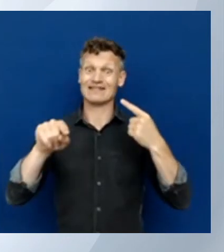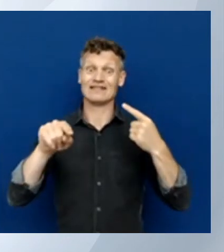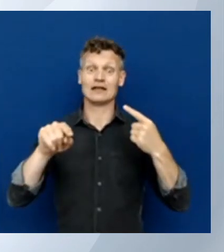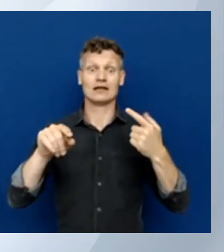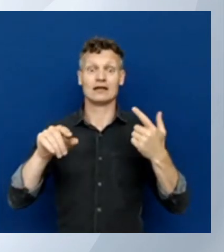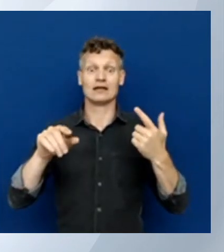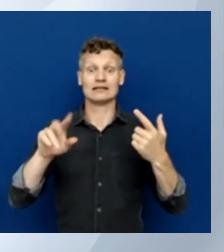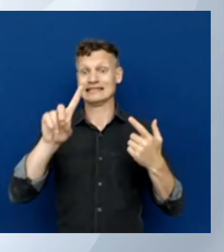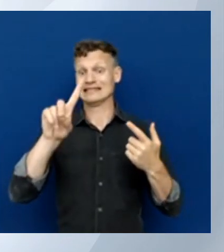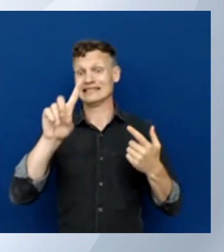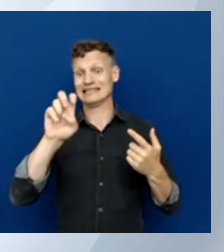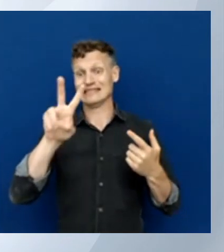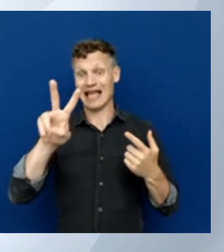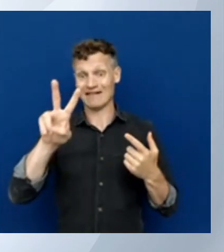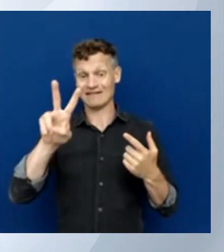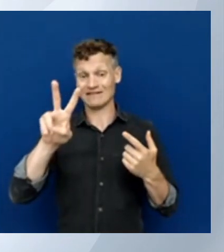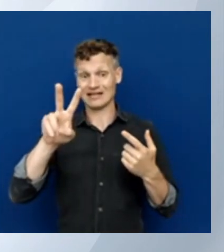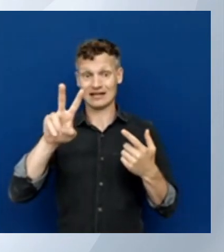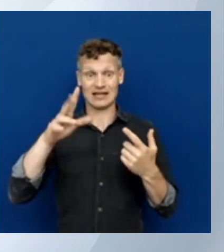play around with it see